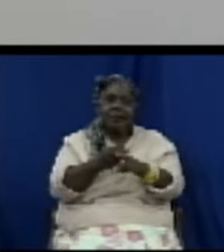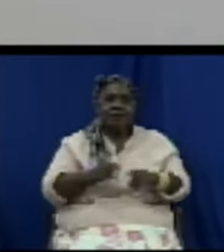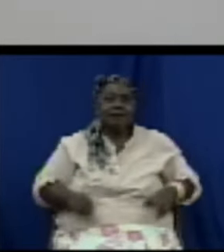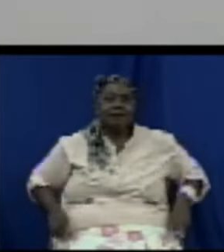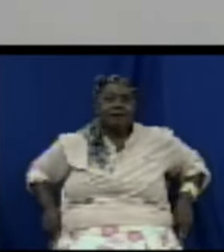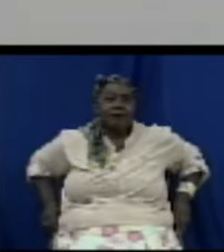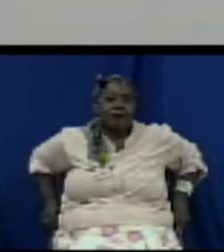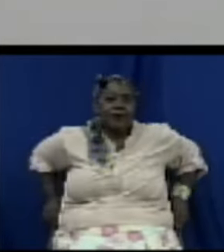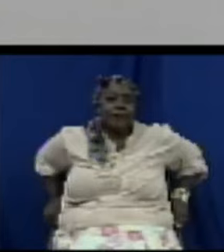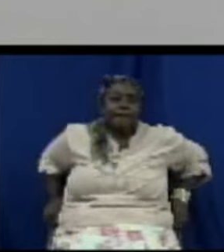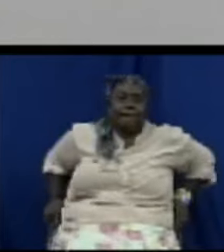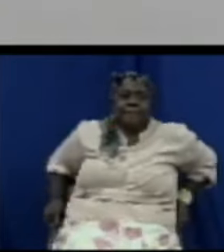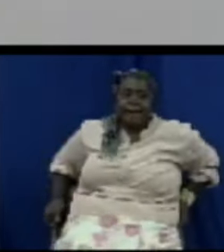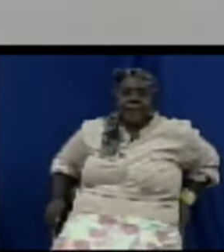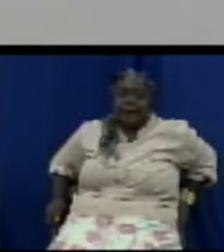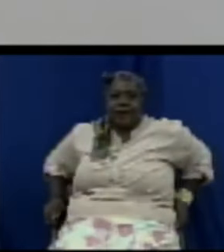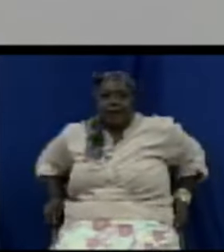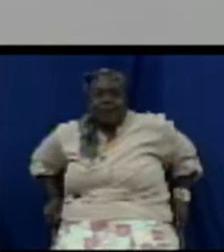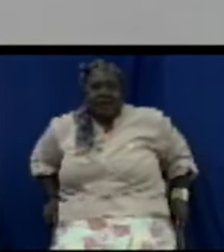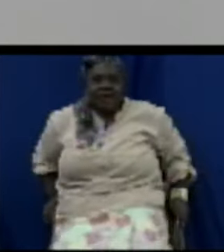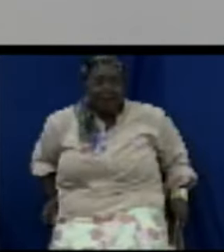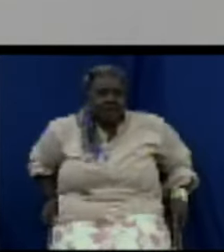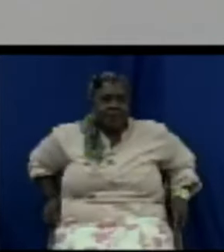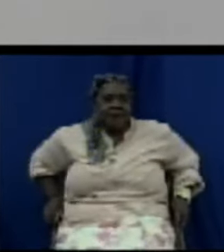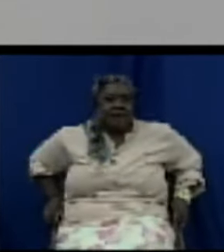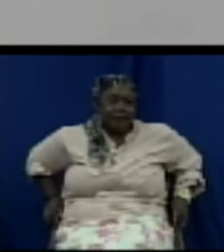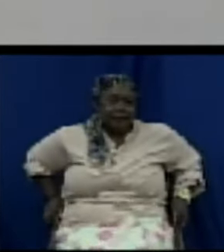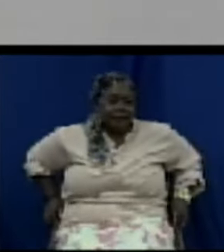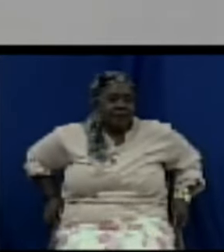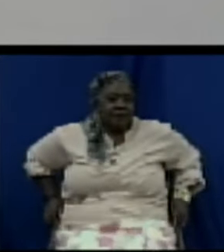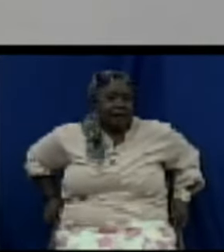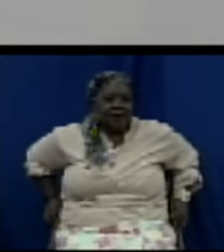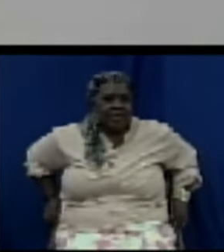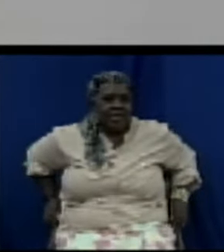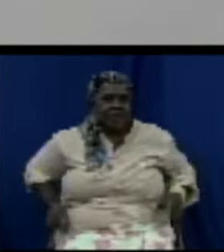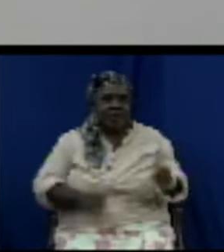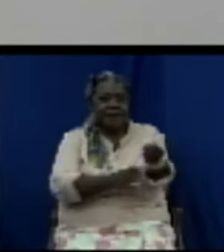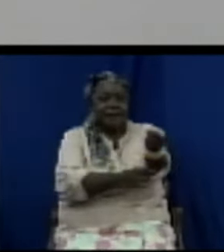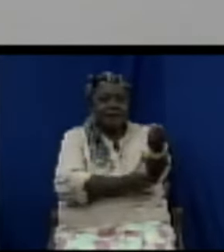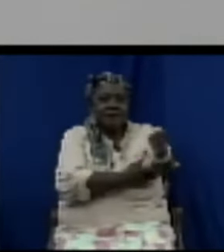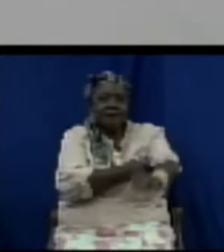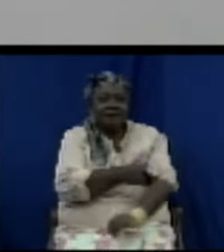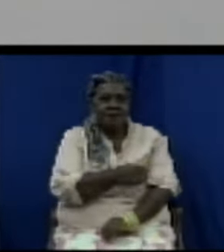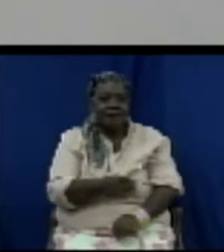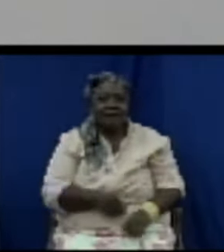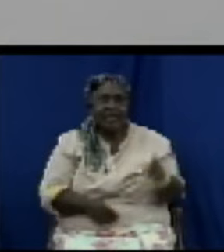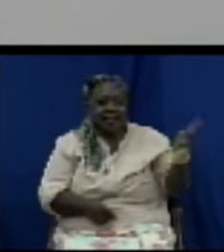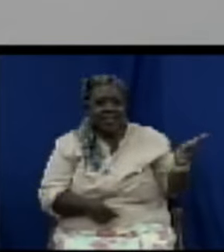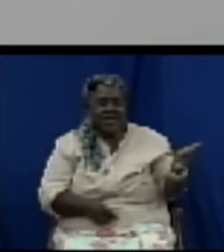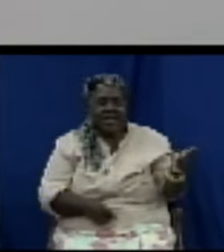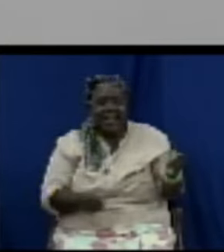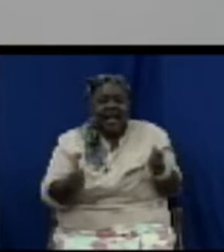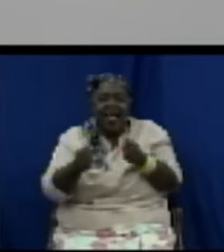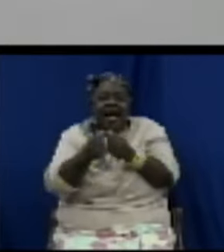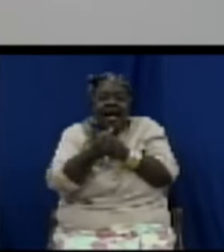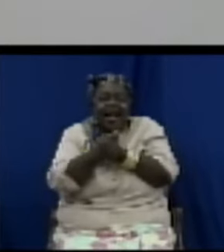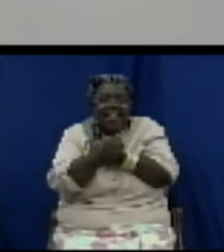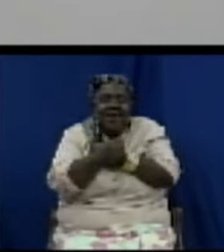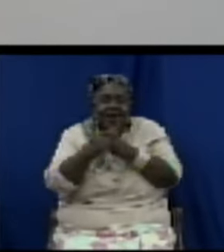quicks crackers especially when it is raining right quicks